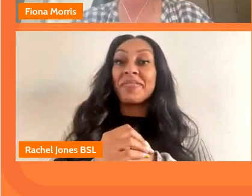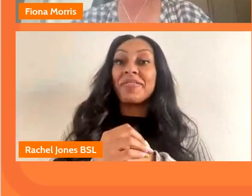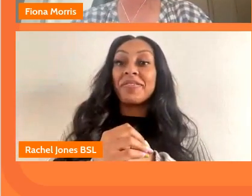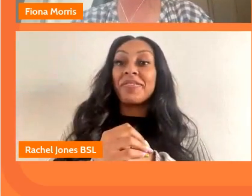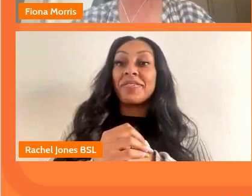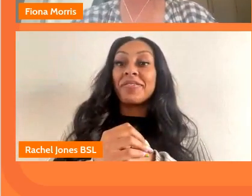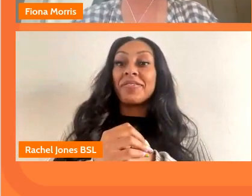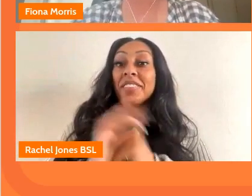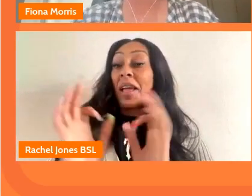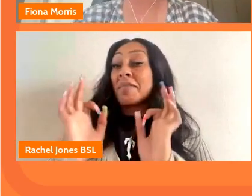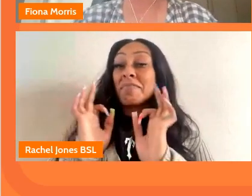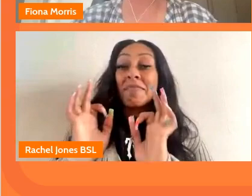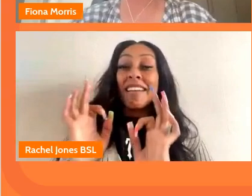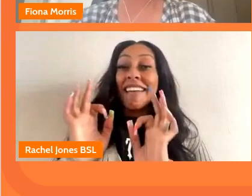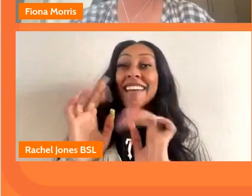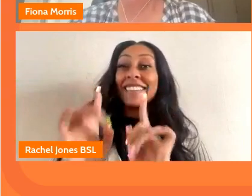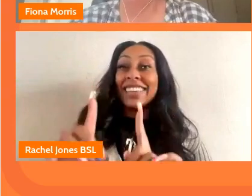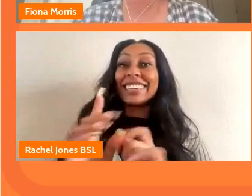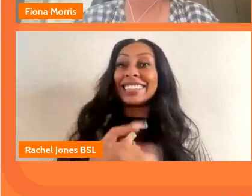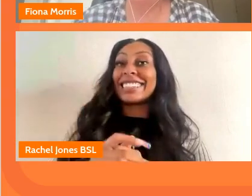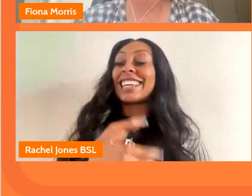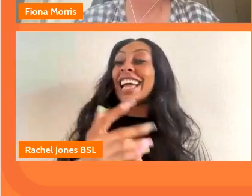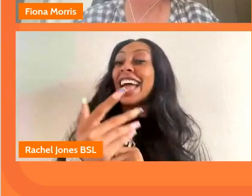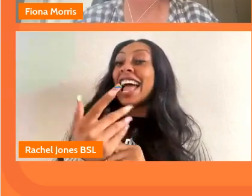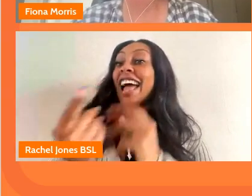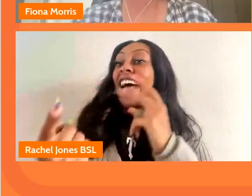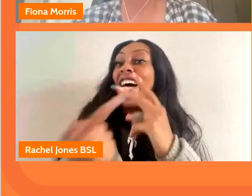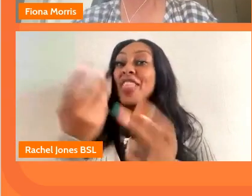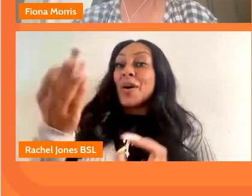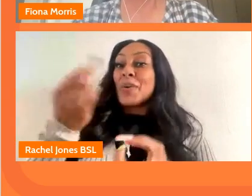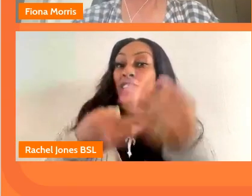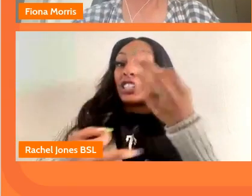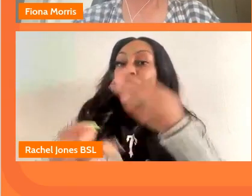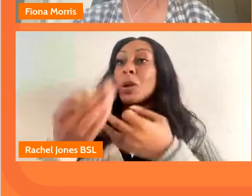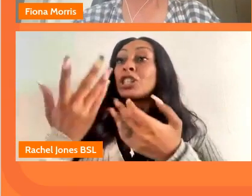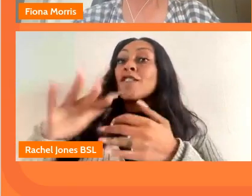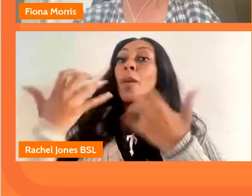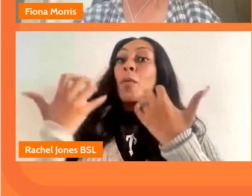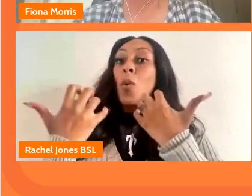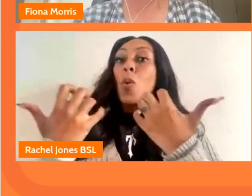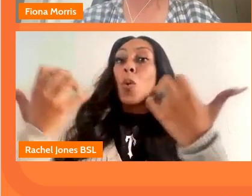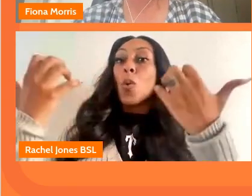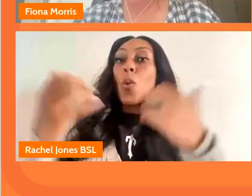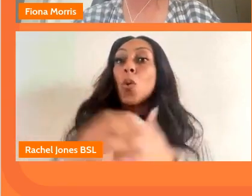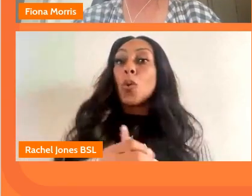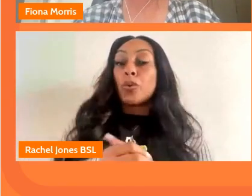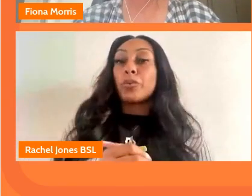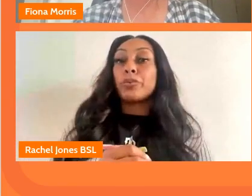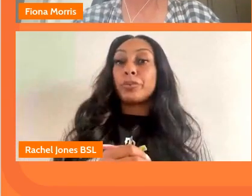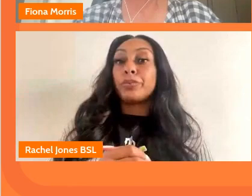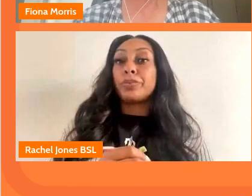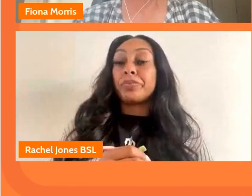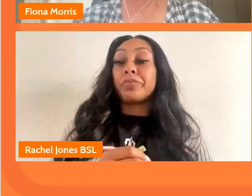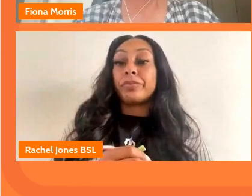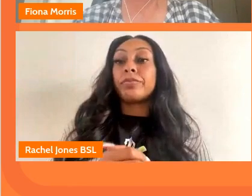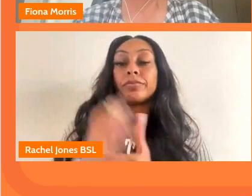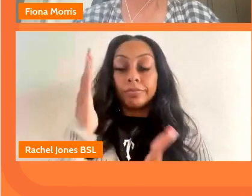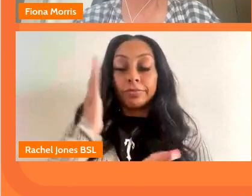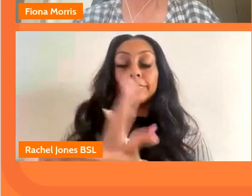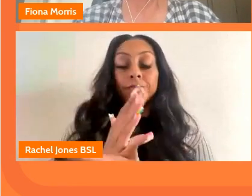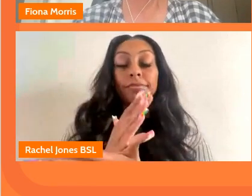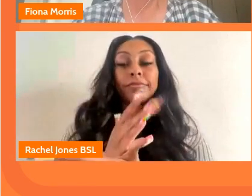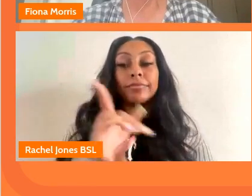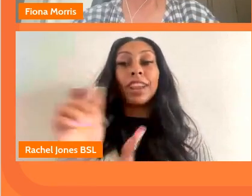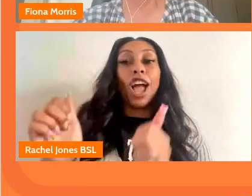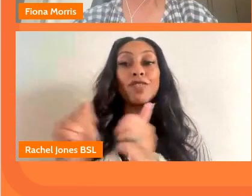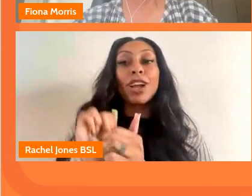perfect segue actually because we've got some questions coming in from the audience uh so which absolutely picks up on on that